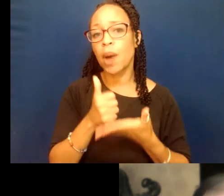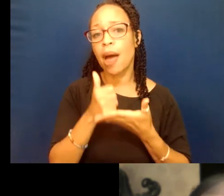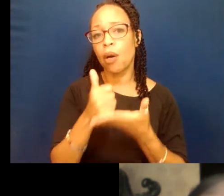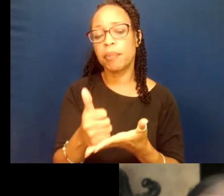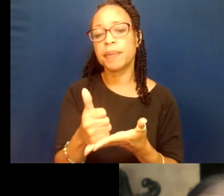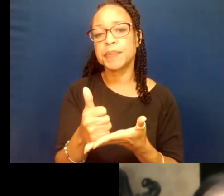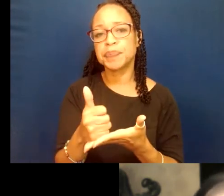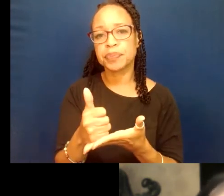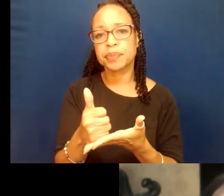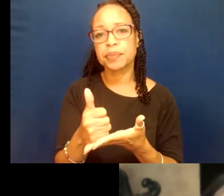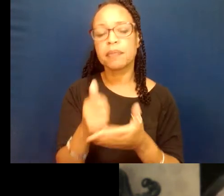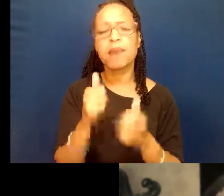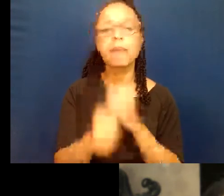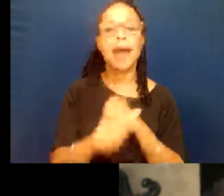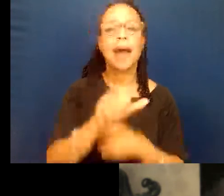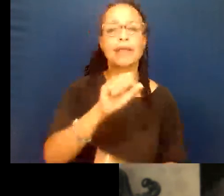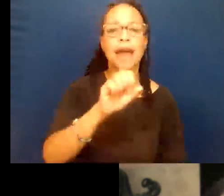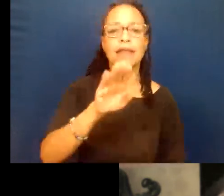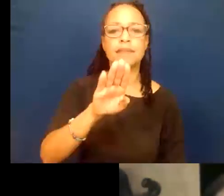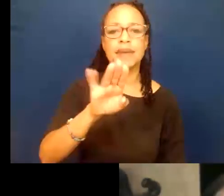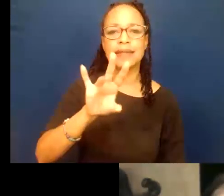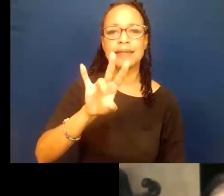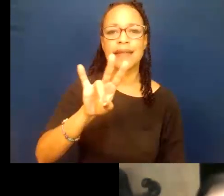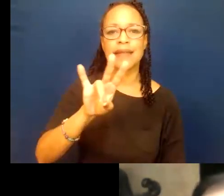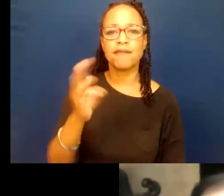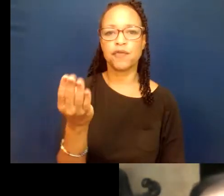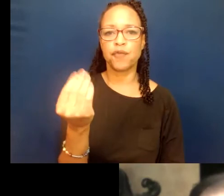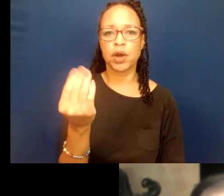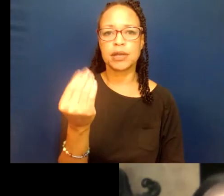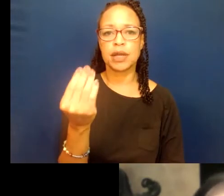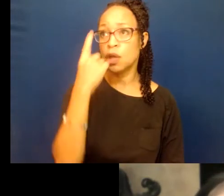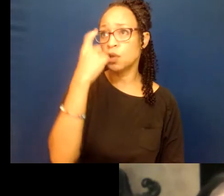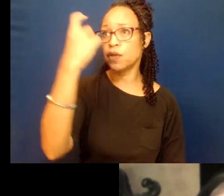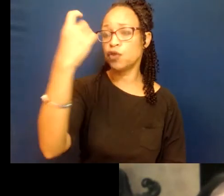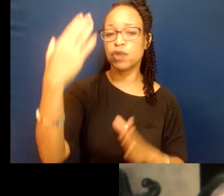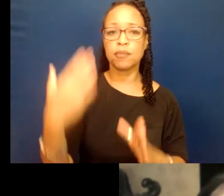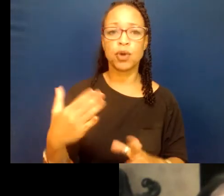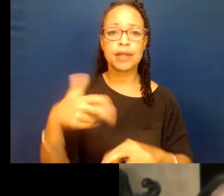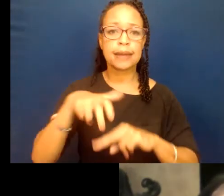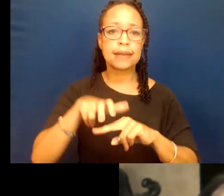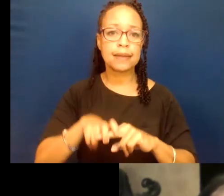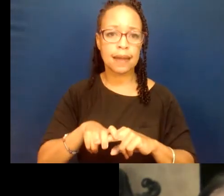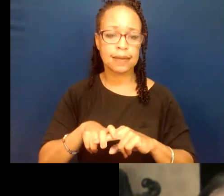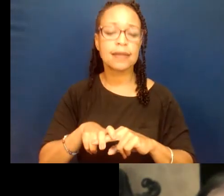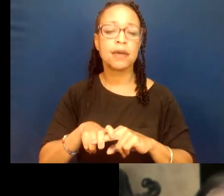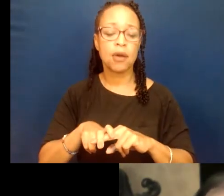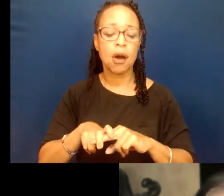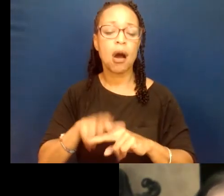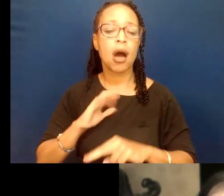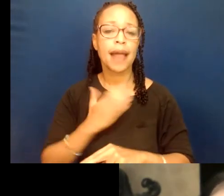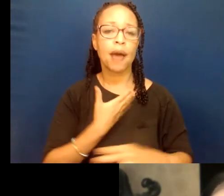SB 714, so that the Dreamers can sit on our central committees.